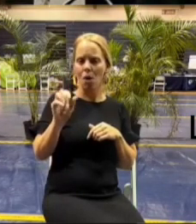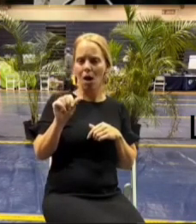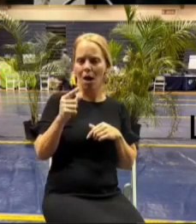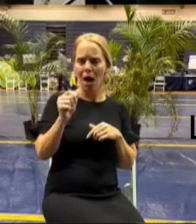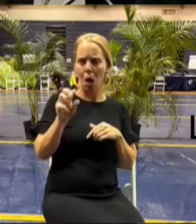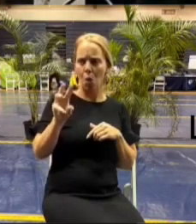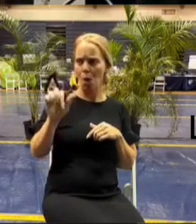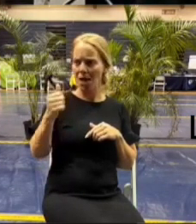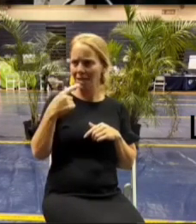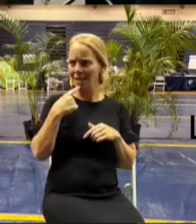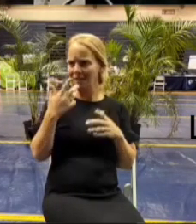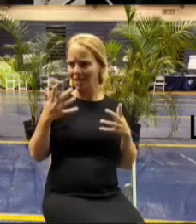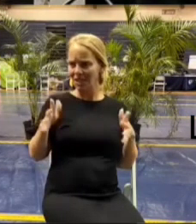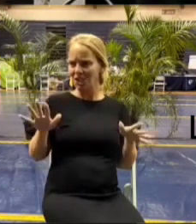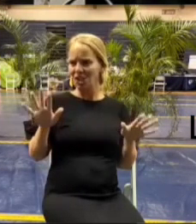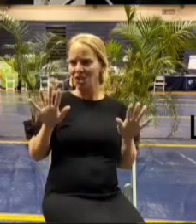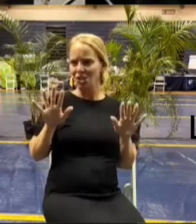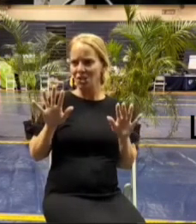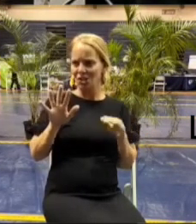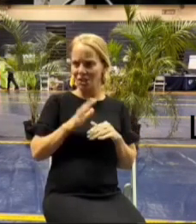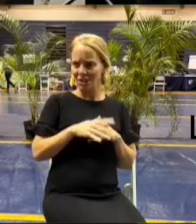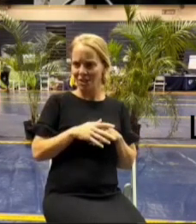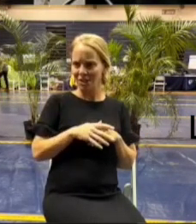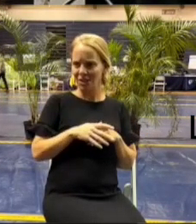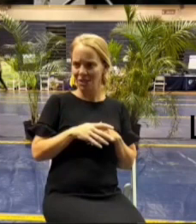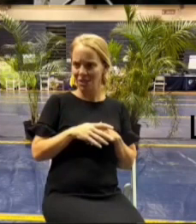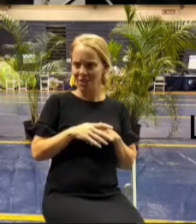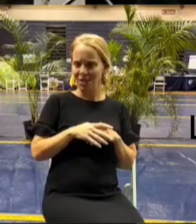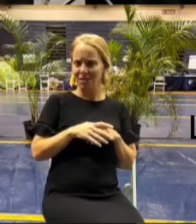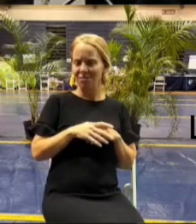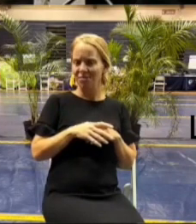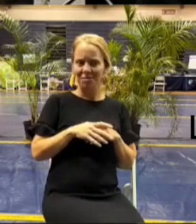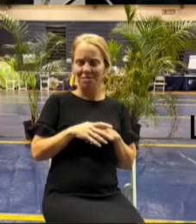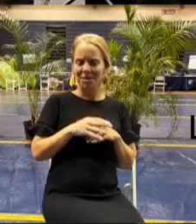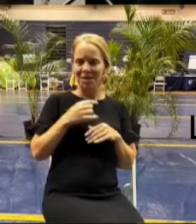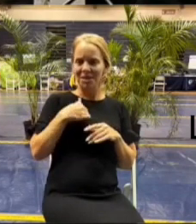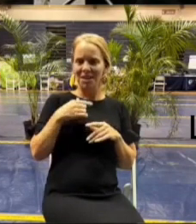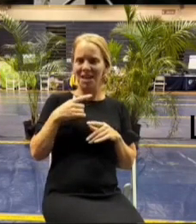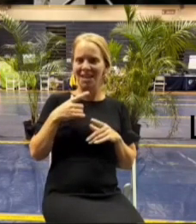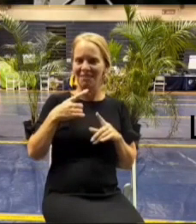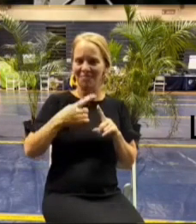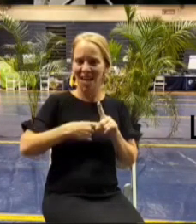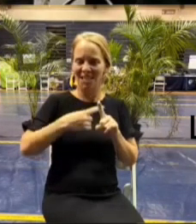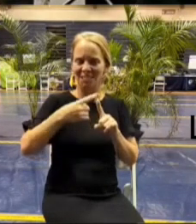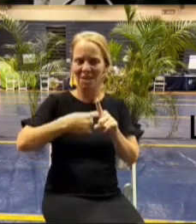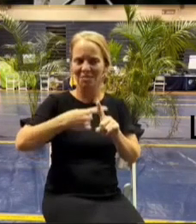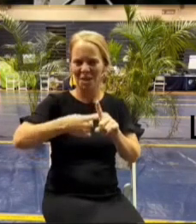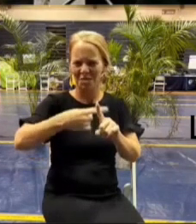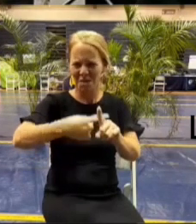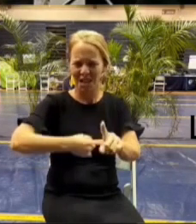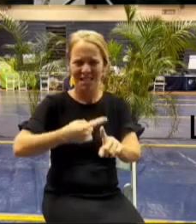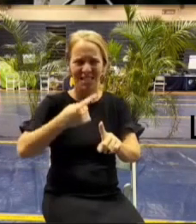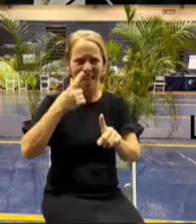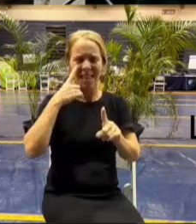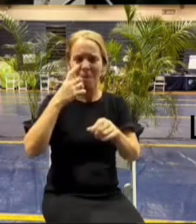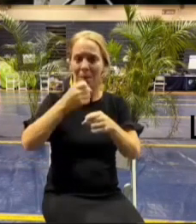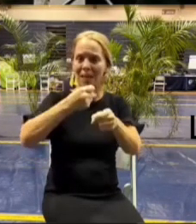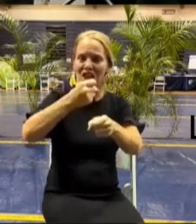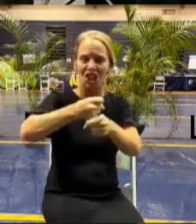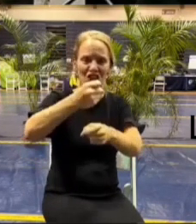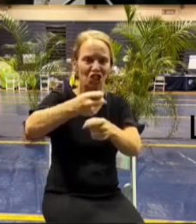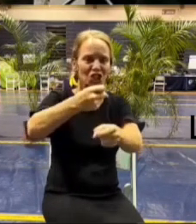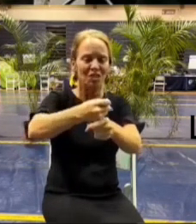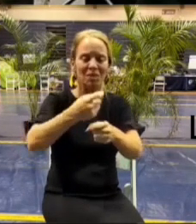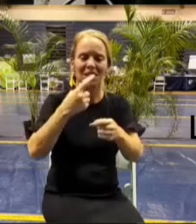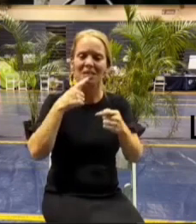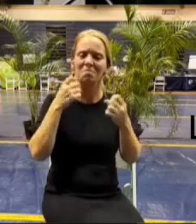what we did made things go a lot faster it would have been months and months years even uh because just the sheer quantity